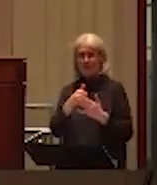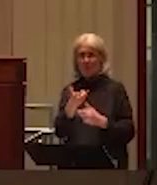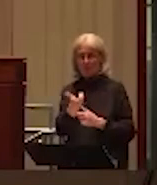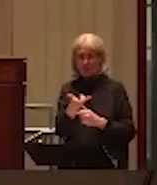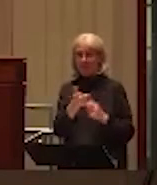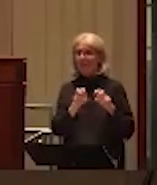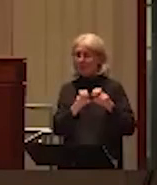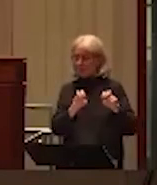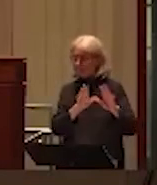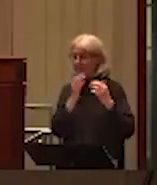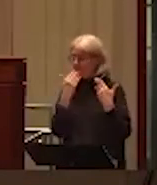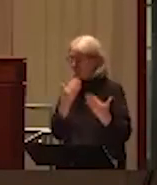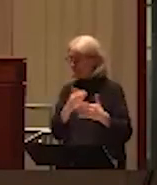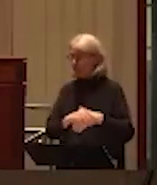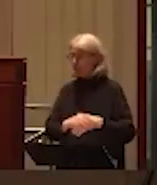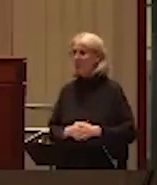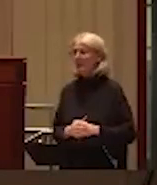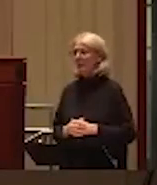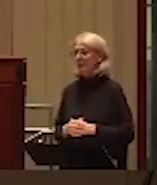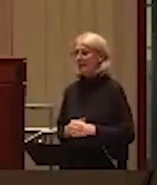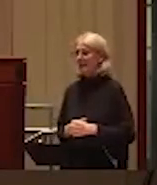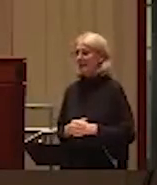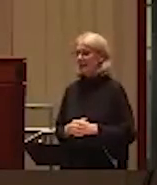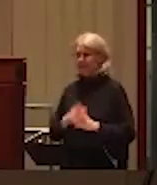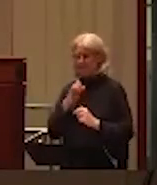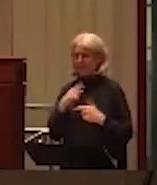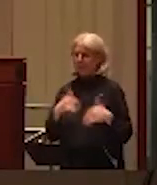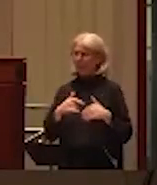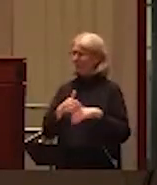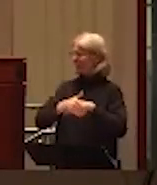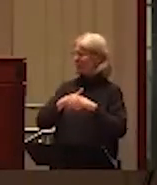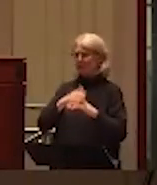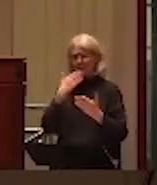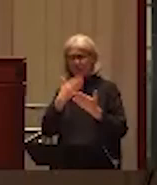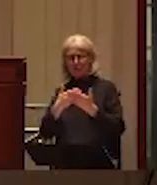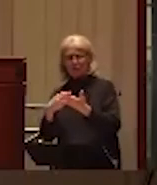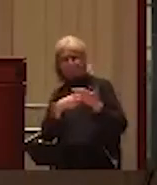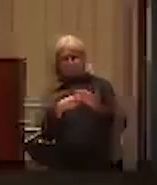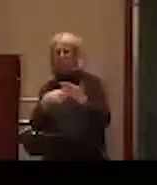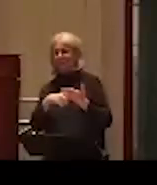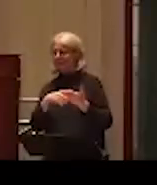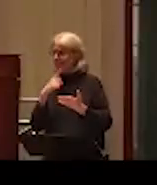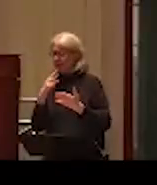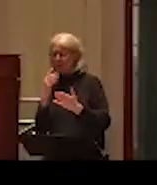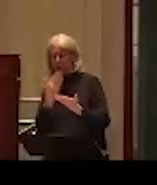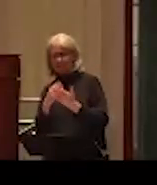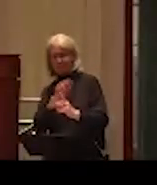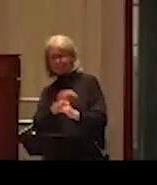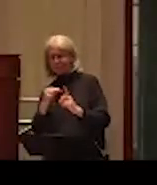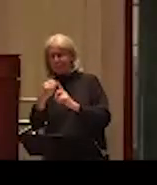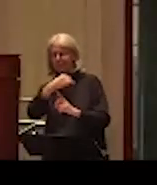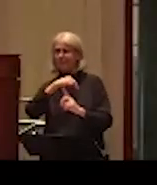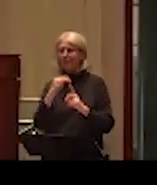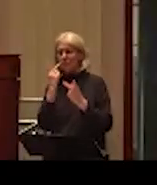Thank you very much because I think what we've done this evening has been to engage in a very thoughtful discussion